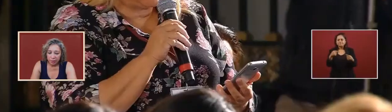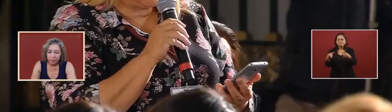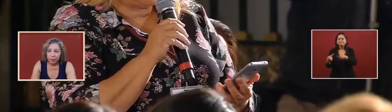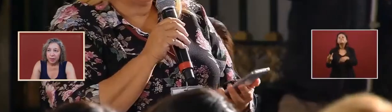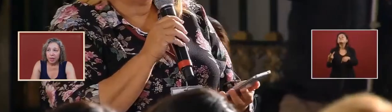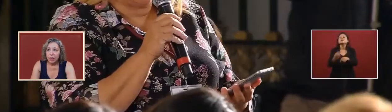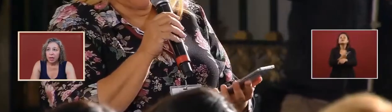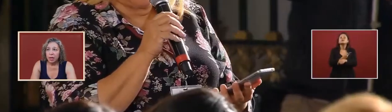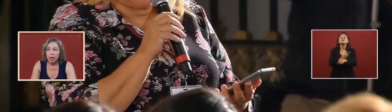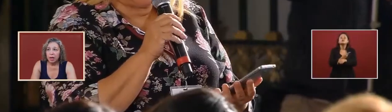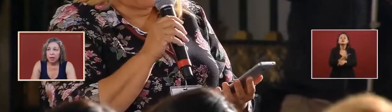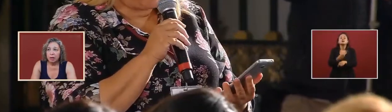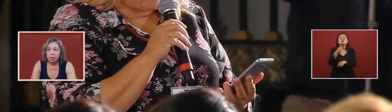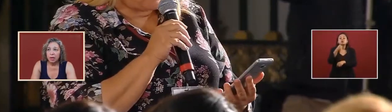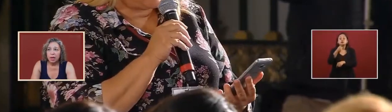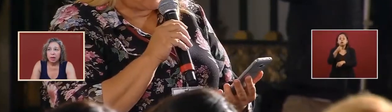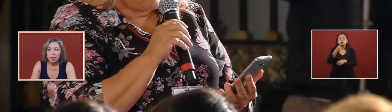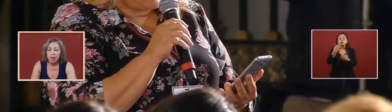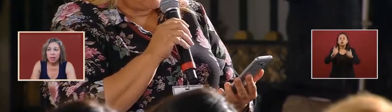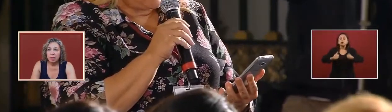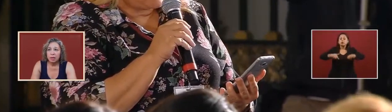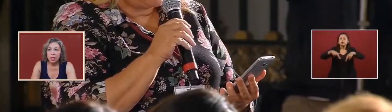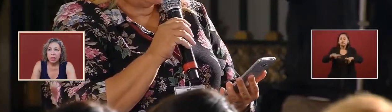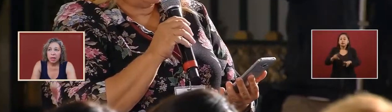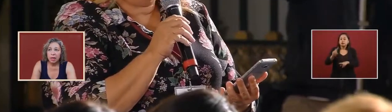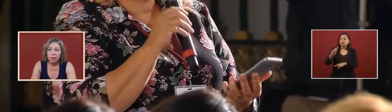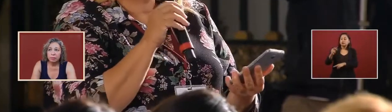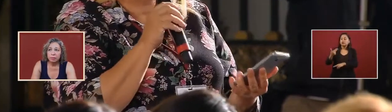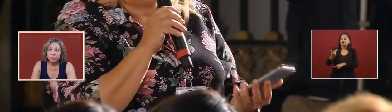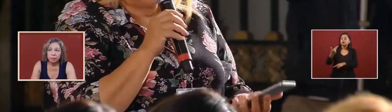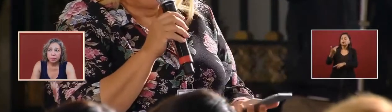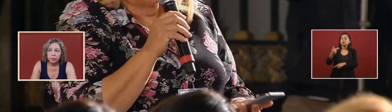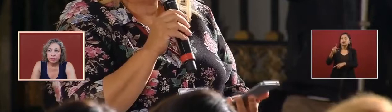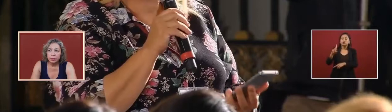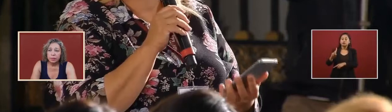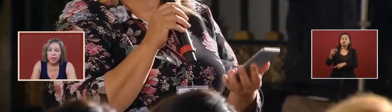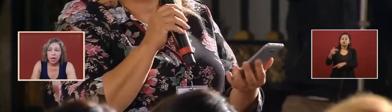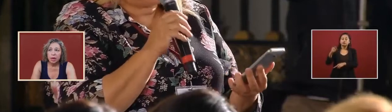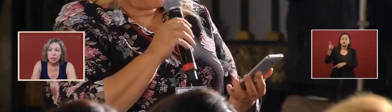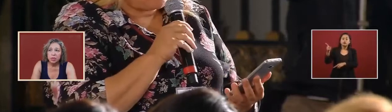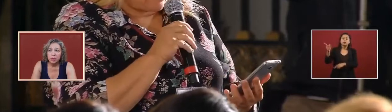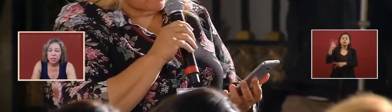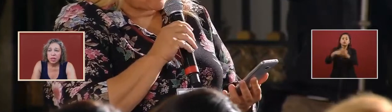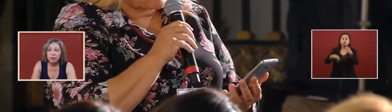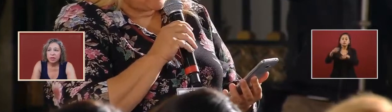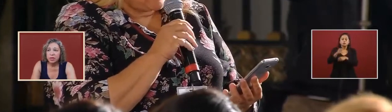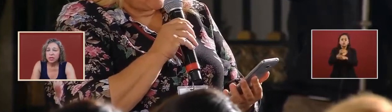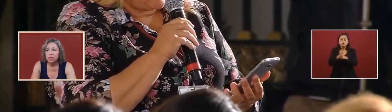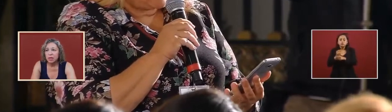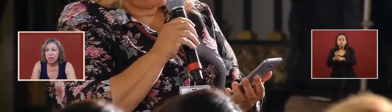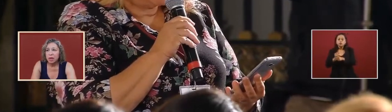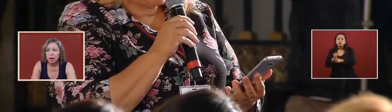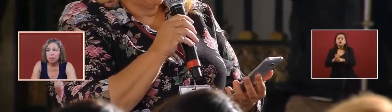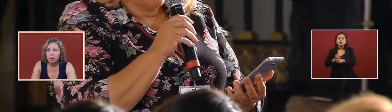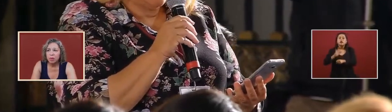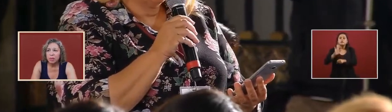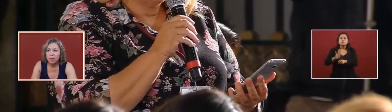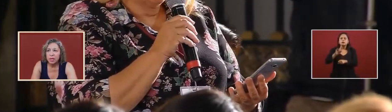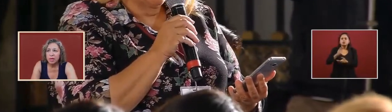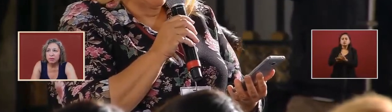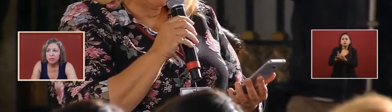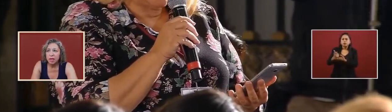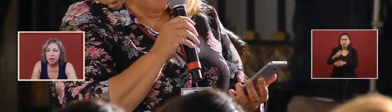regarding the uh how much was given to the uh